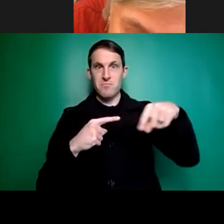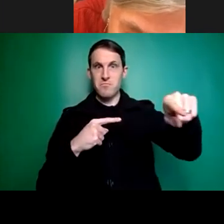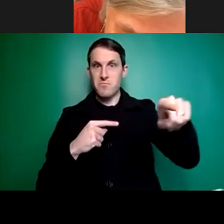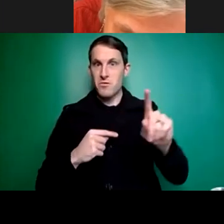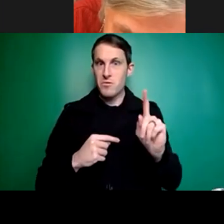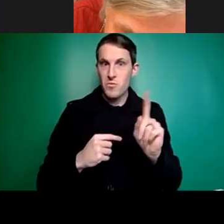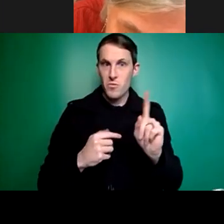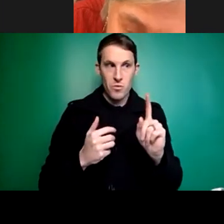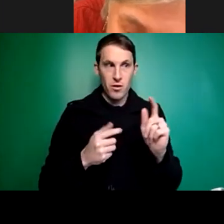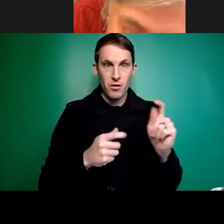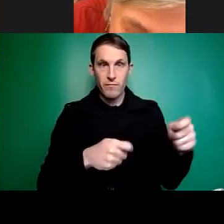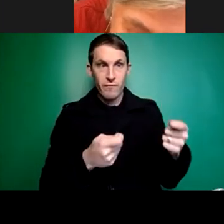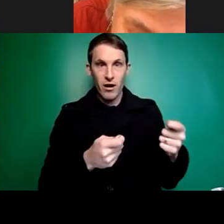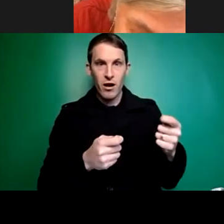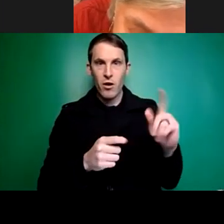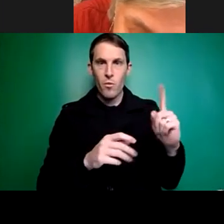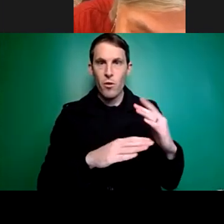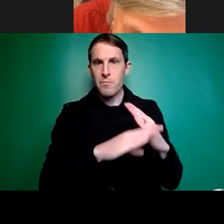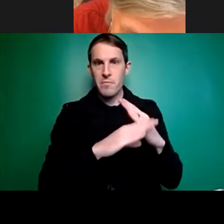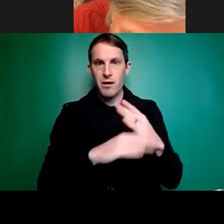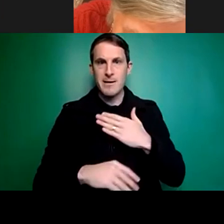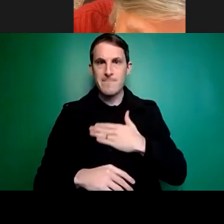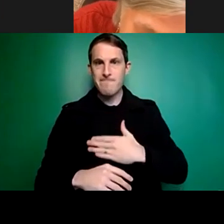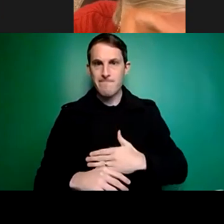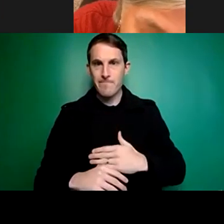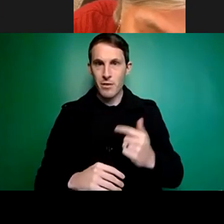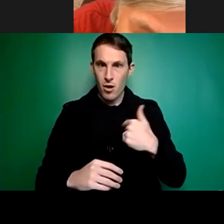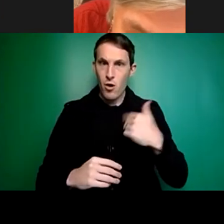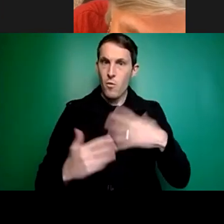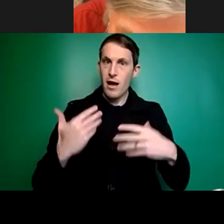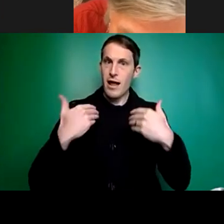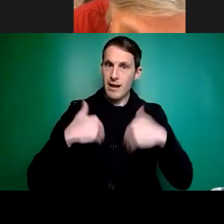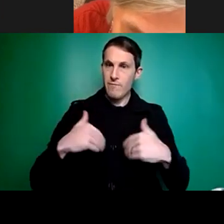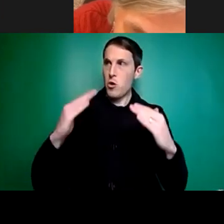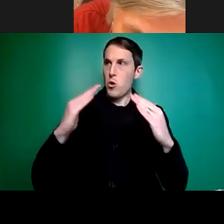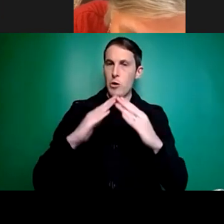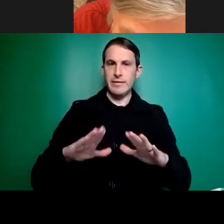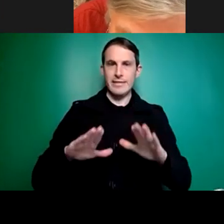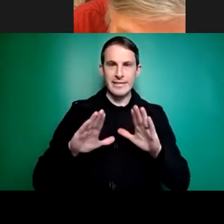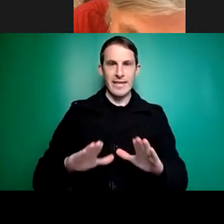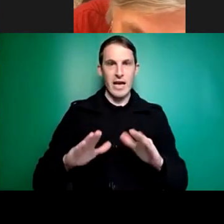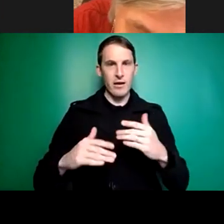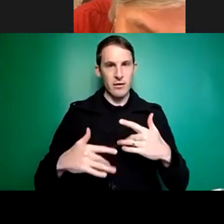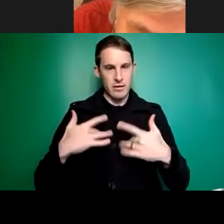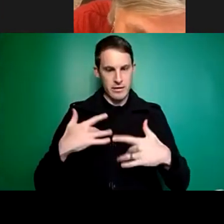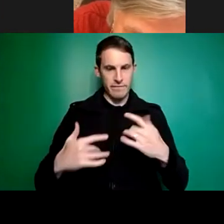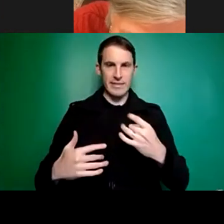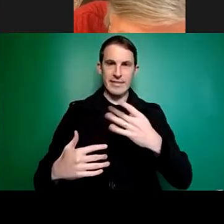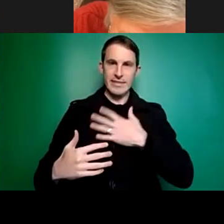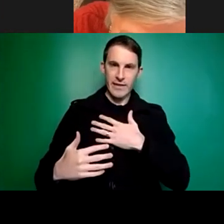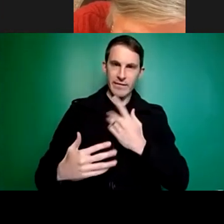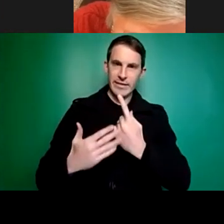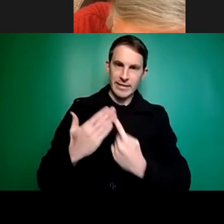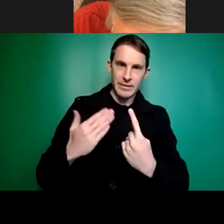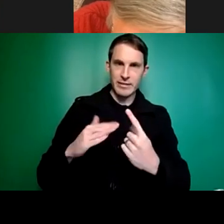available for me and of course I want to stay in my own home, I want to be as independent as I possibly can and the